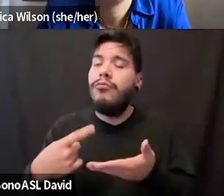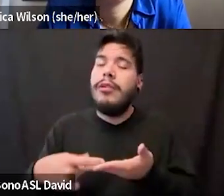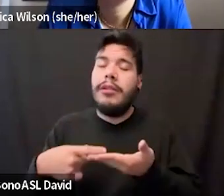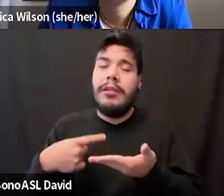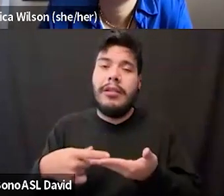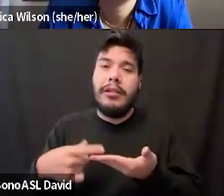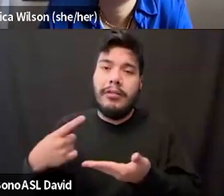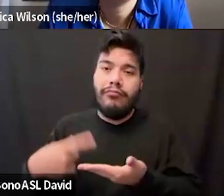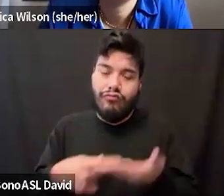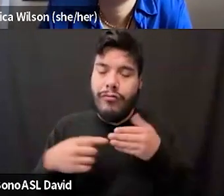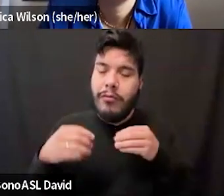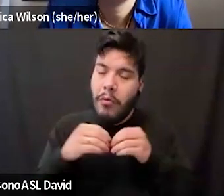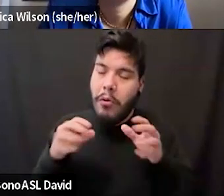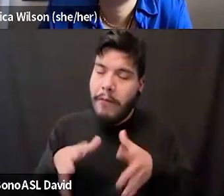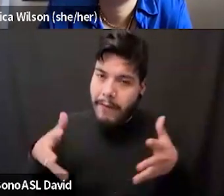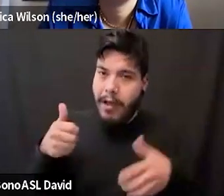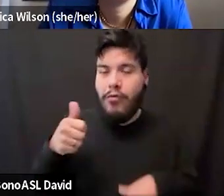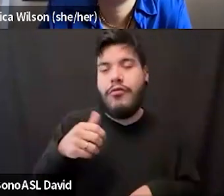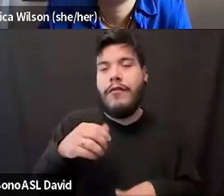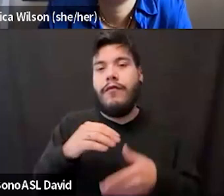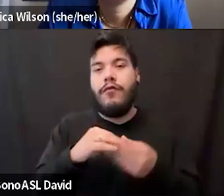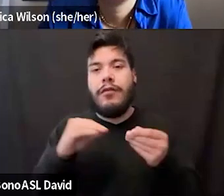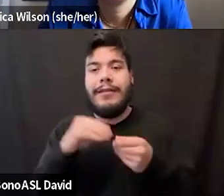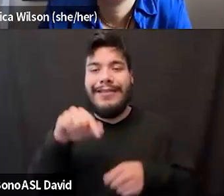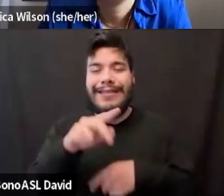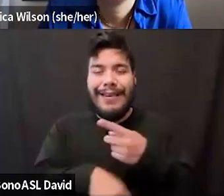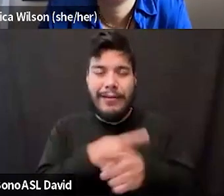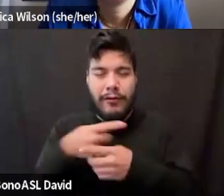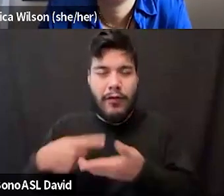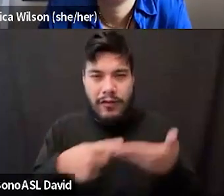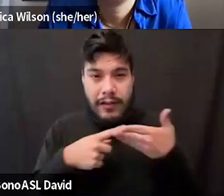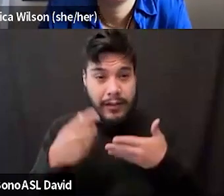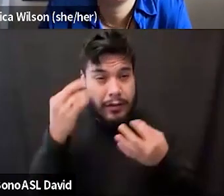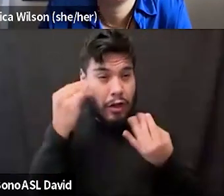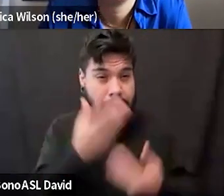super fat and infinite fat voices into these kinds of dialogues? Any thoughts on that?